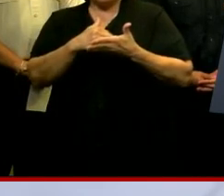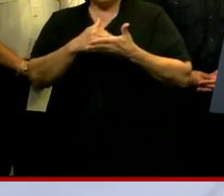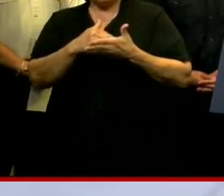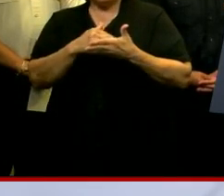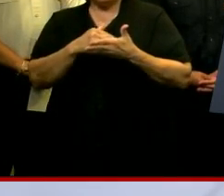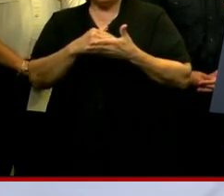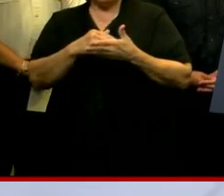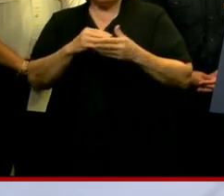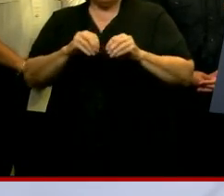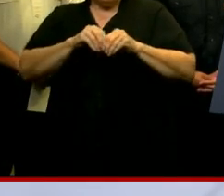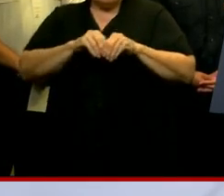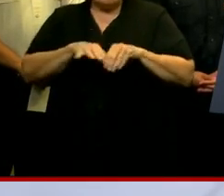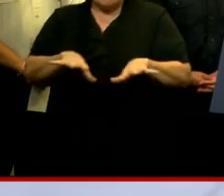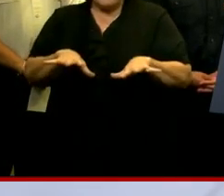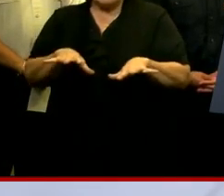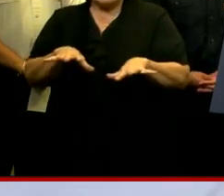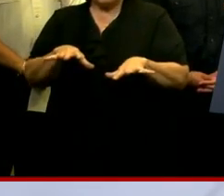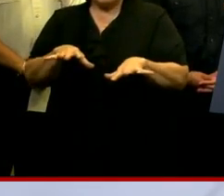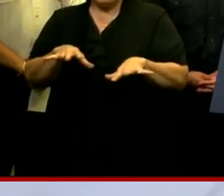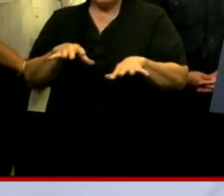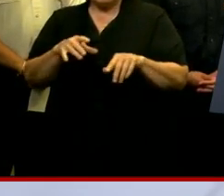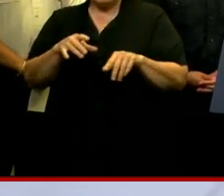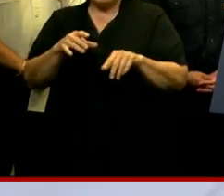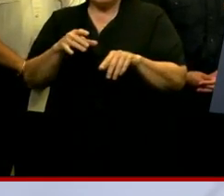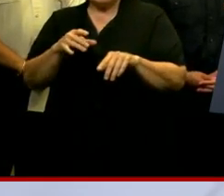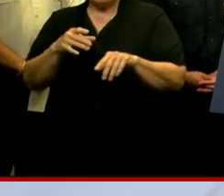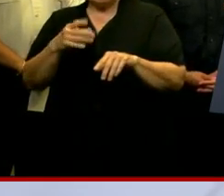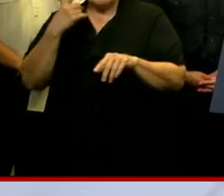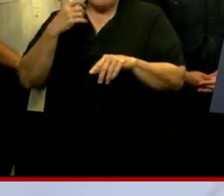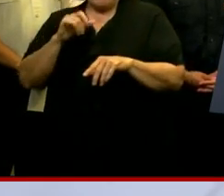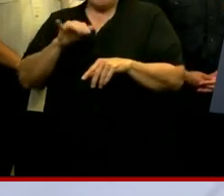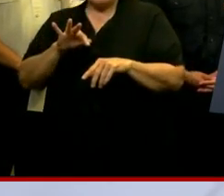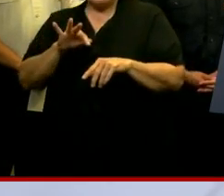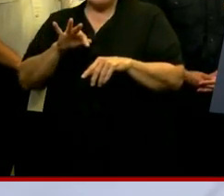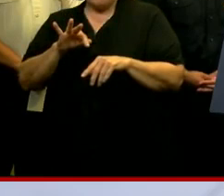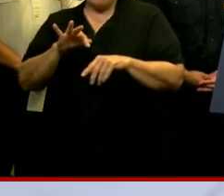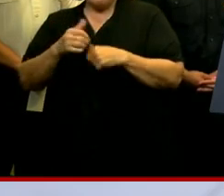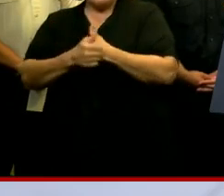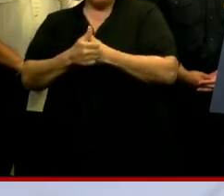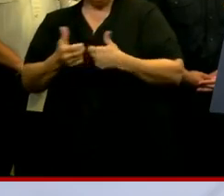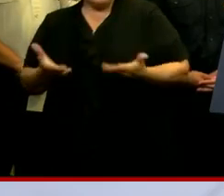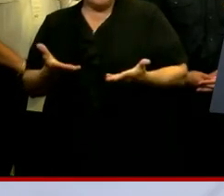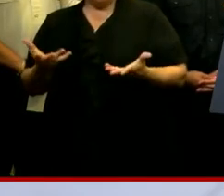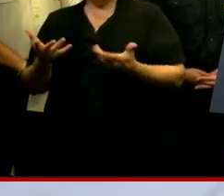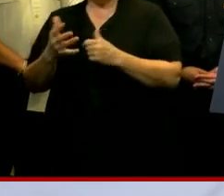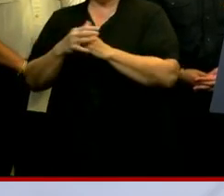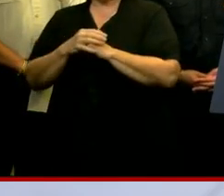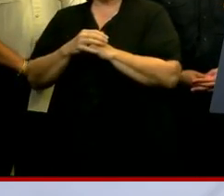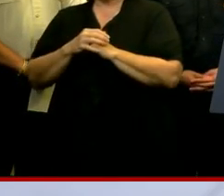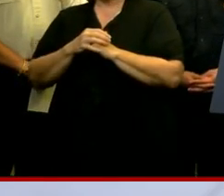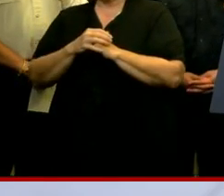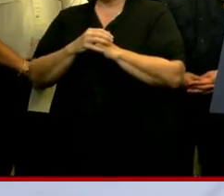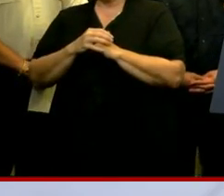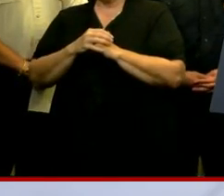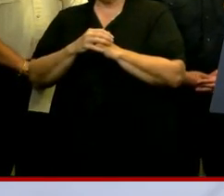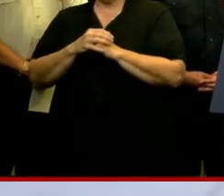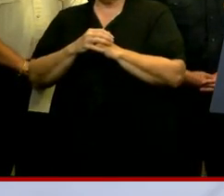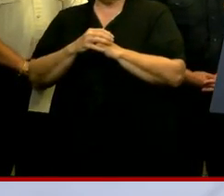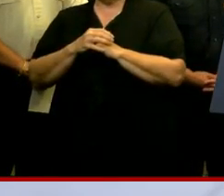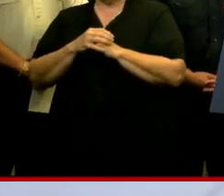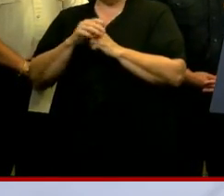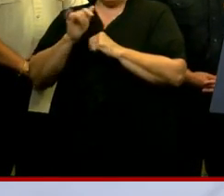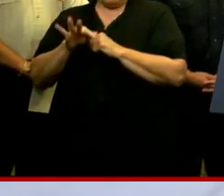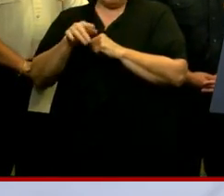outbreak coming from the aftermath of the threat here. I will say that if you